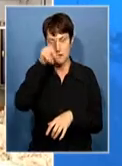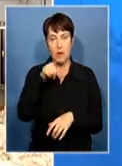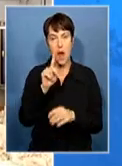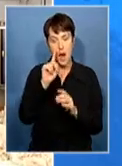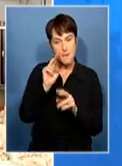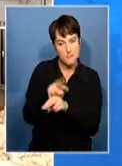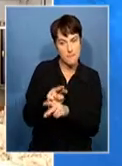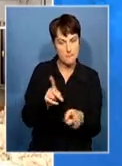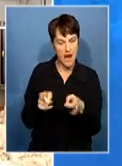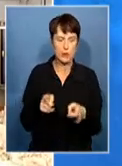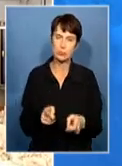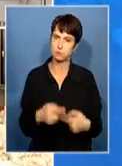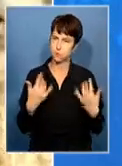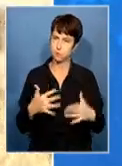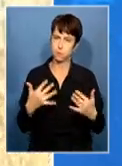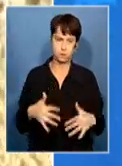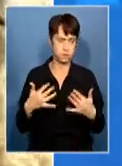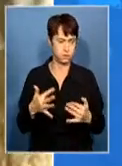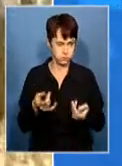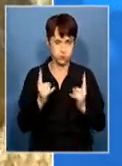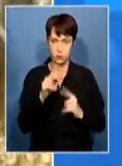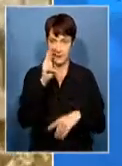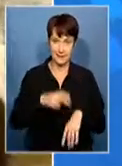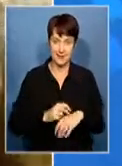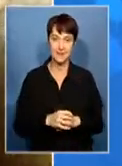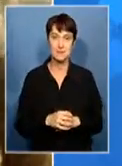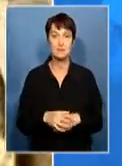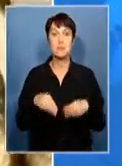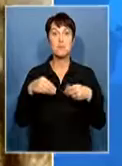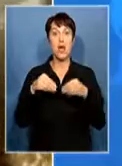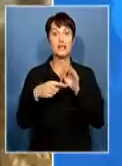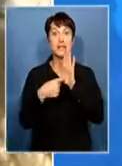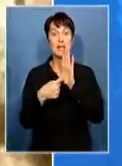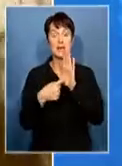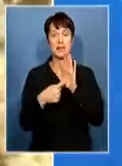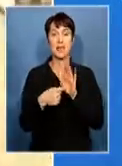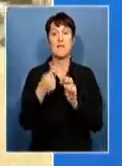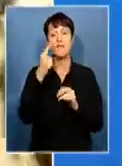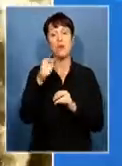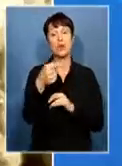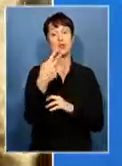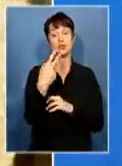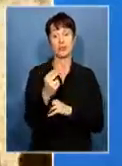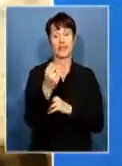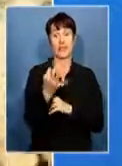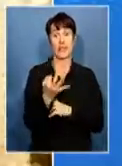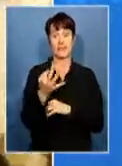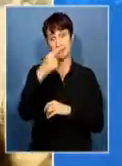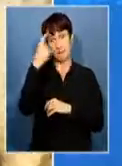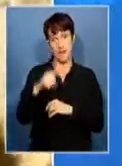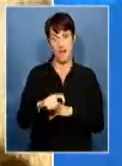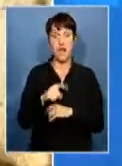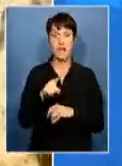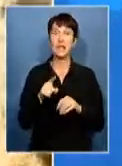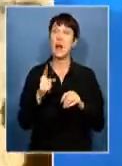intensive. There's no doubt about that. The average market indicator for the 2013 summer season closed more than 17